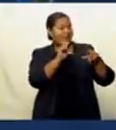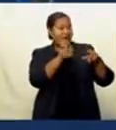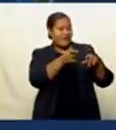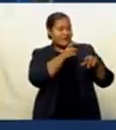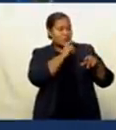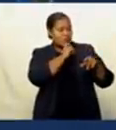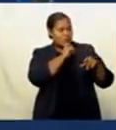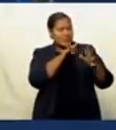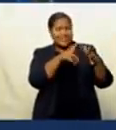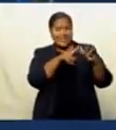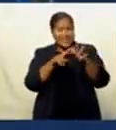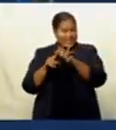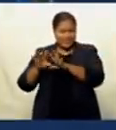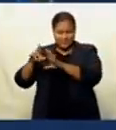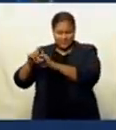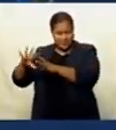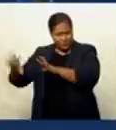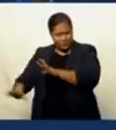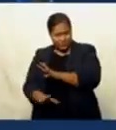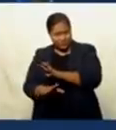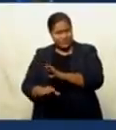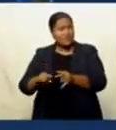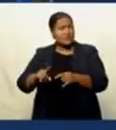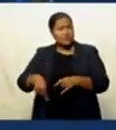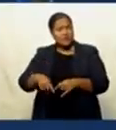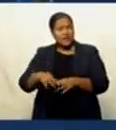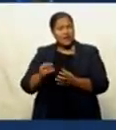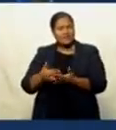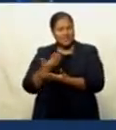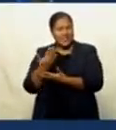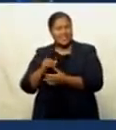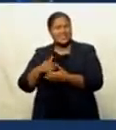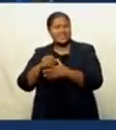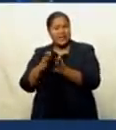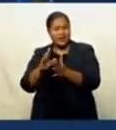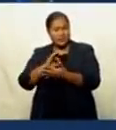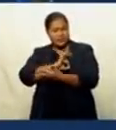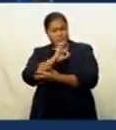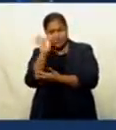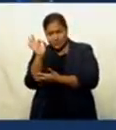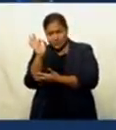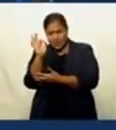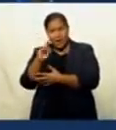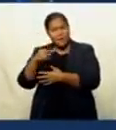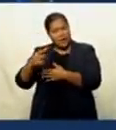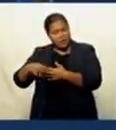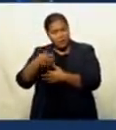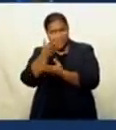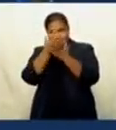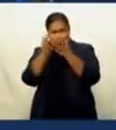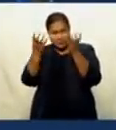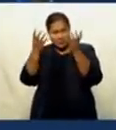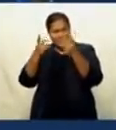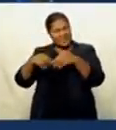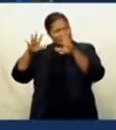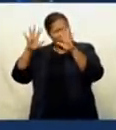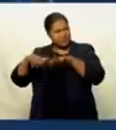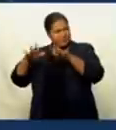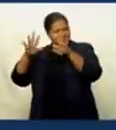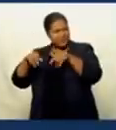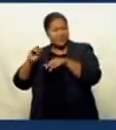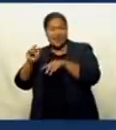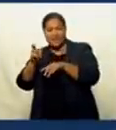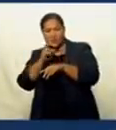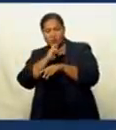eastwards from Pacific Harbour to Suva. The day started with some sun, but there were increasing clouds, with occasional heavy rain after